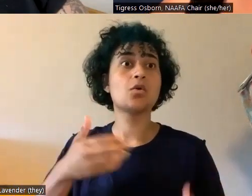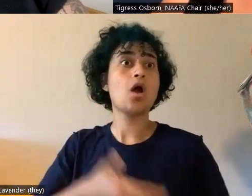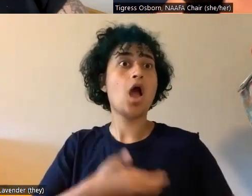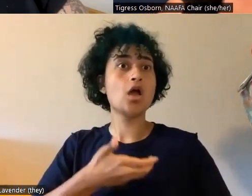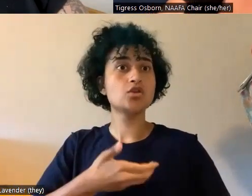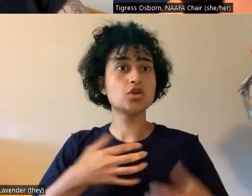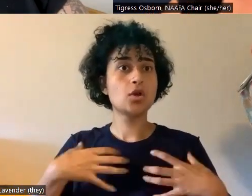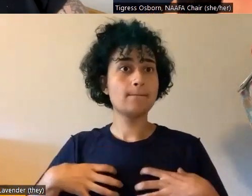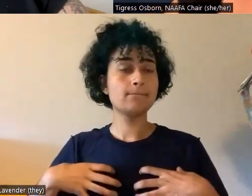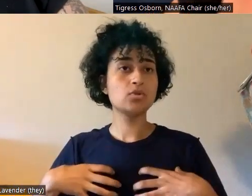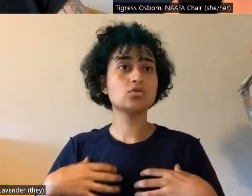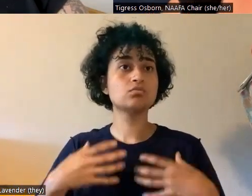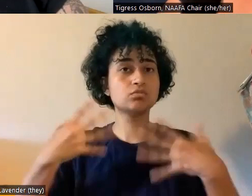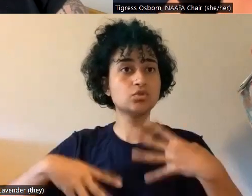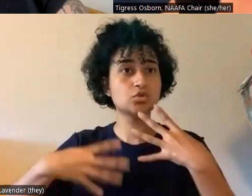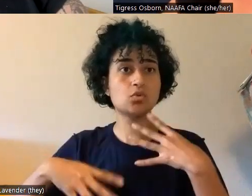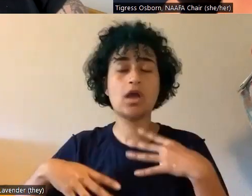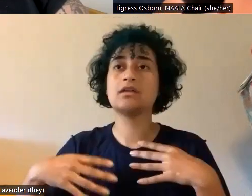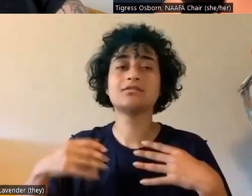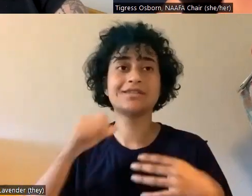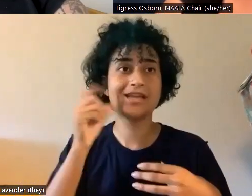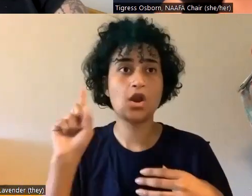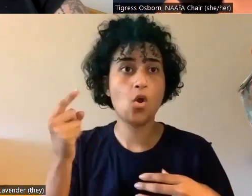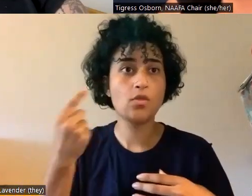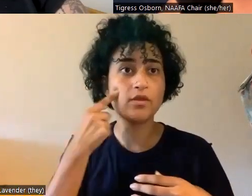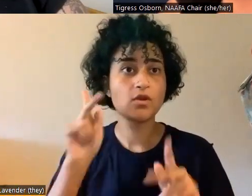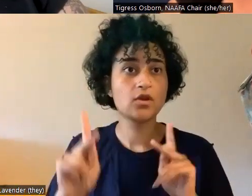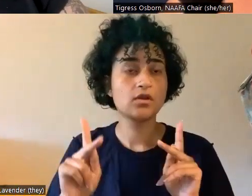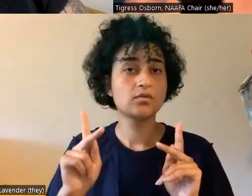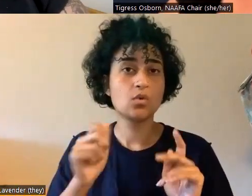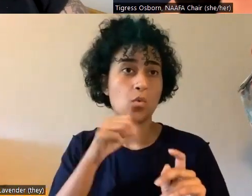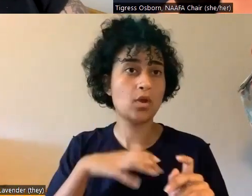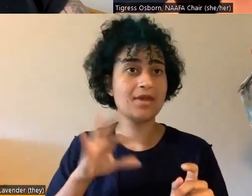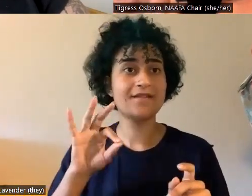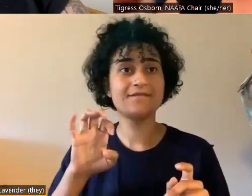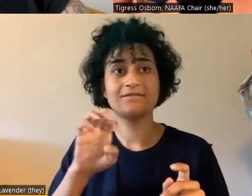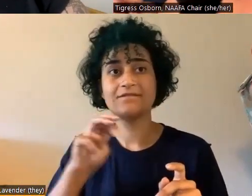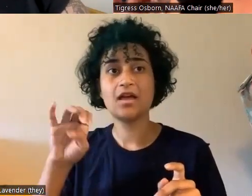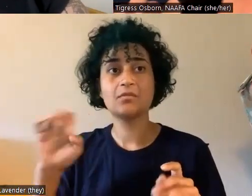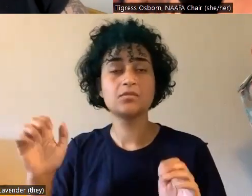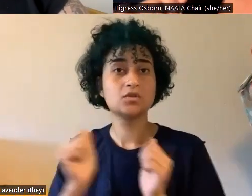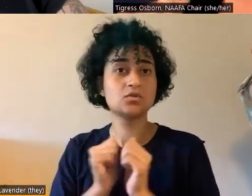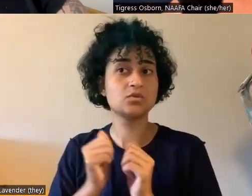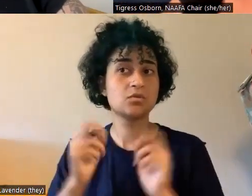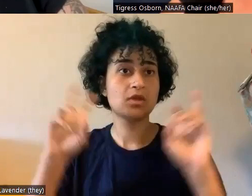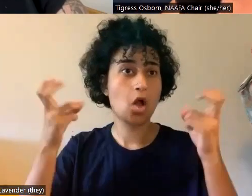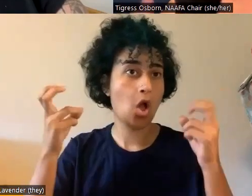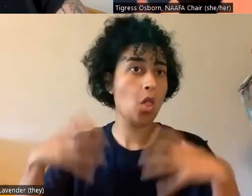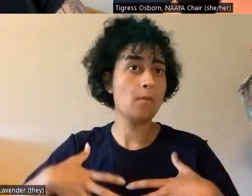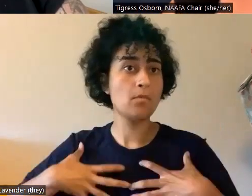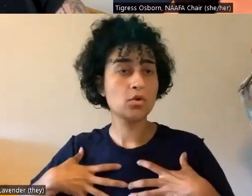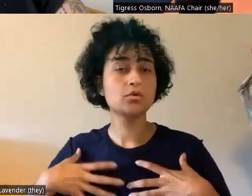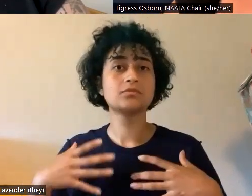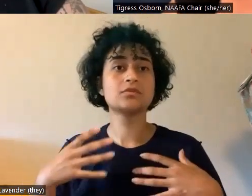anyone with chest tissue, not just, um, women and femmes with, uh, what we call boobs. So that's a good tip for anyone. And it's usually